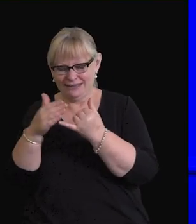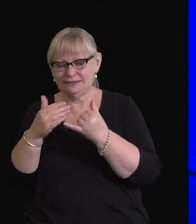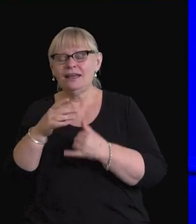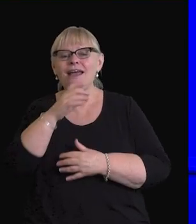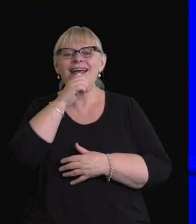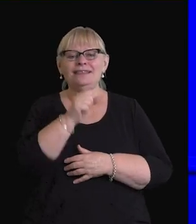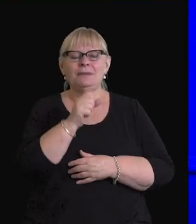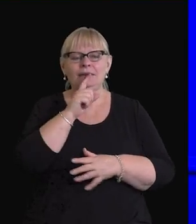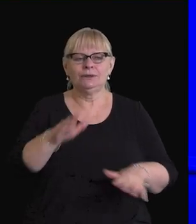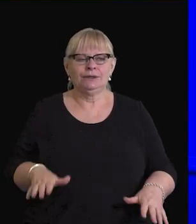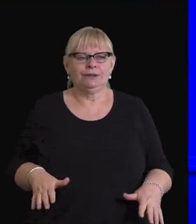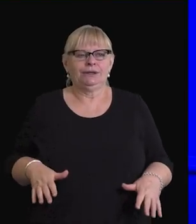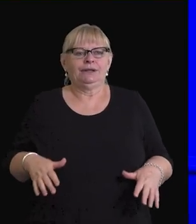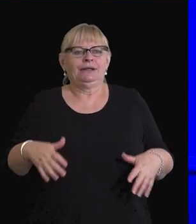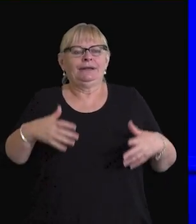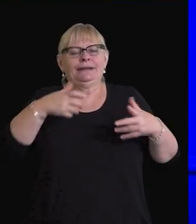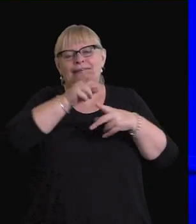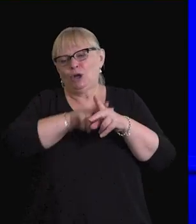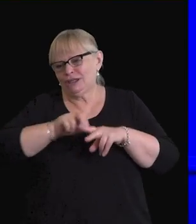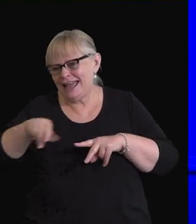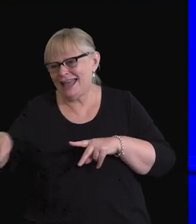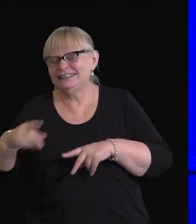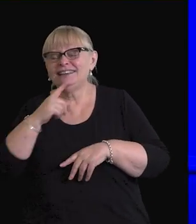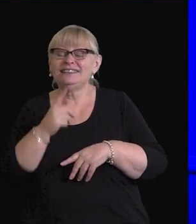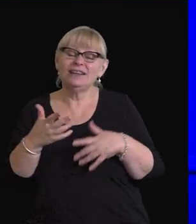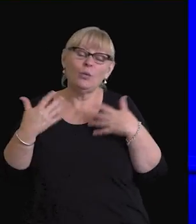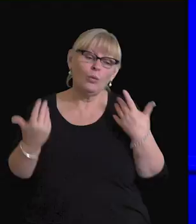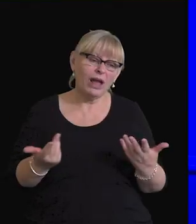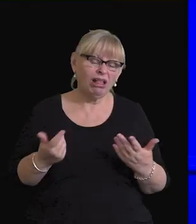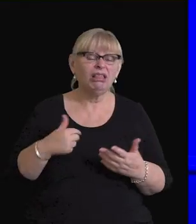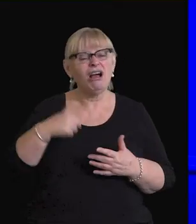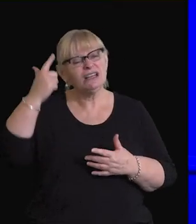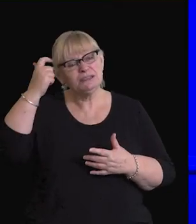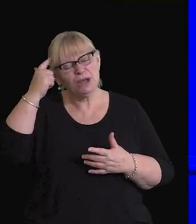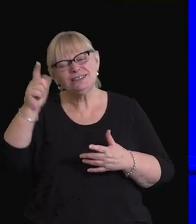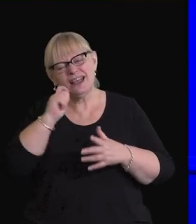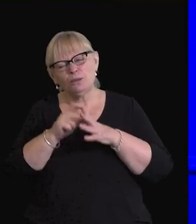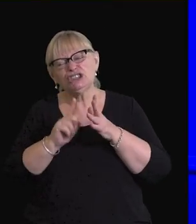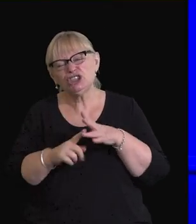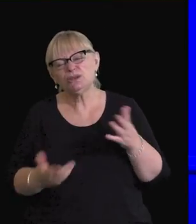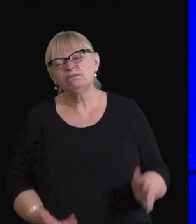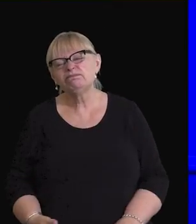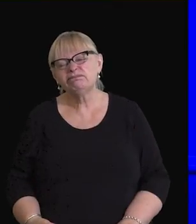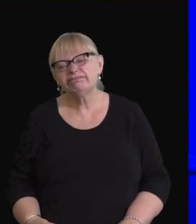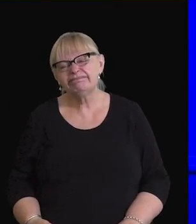instructor heaved himself out of the car. Well, he said, I suppose that'll do.